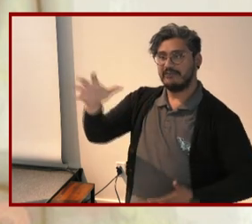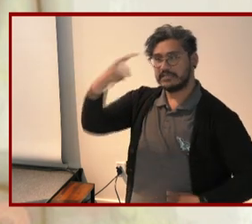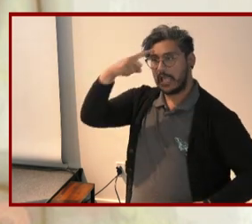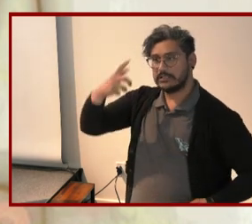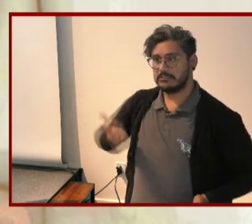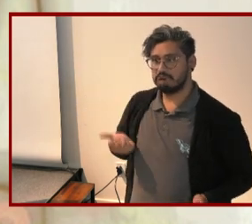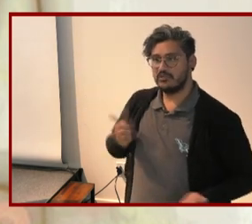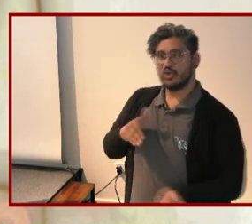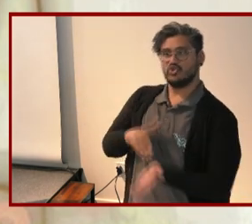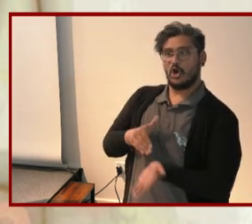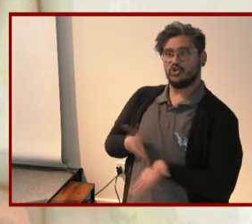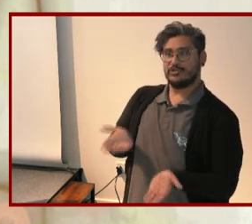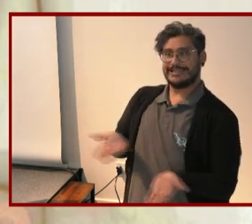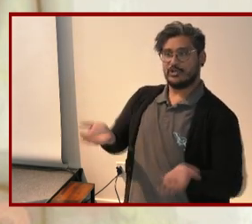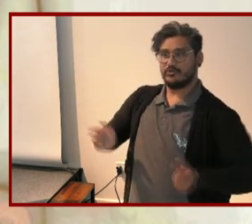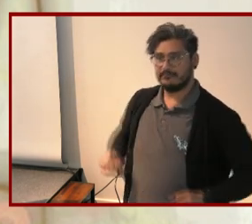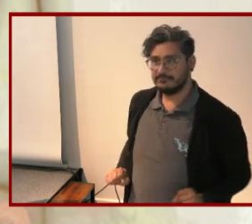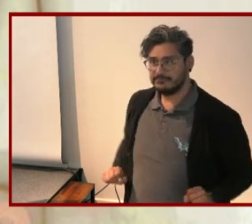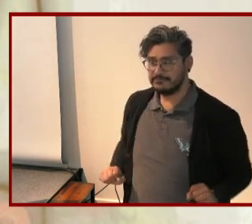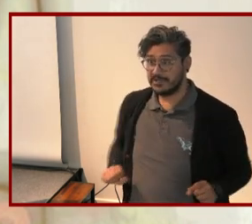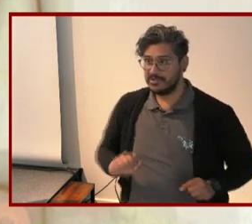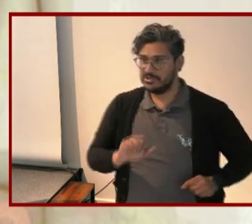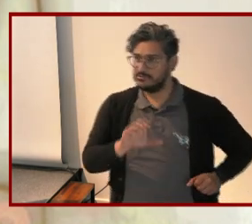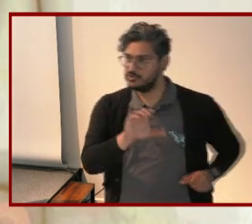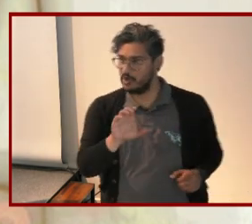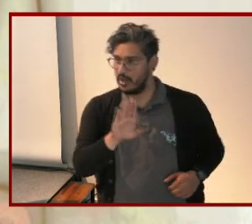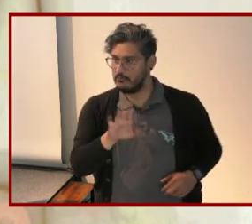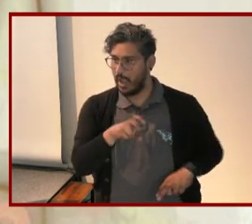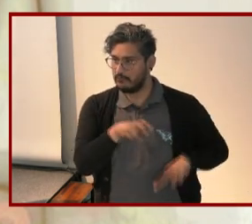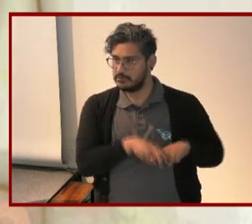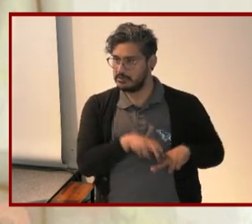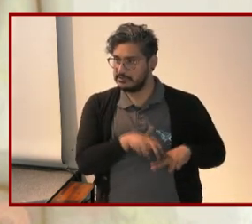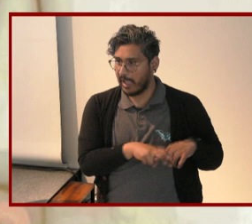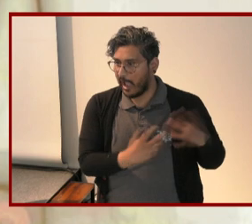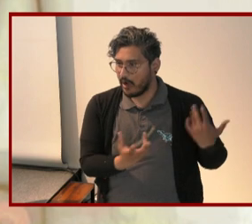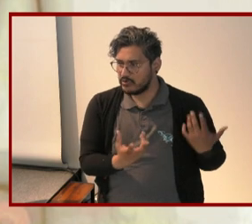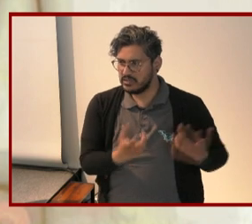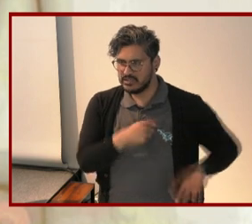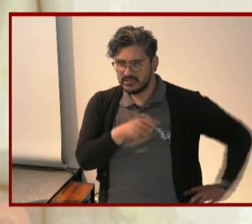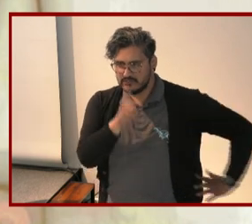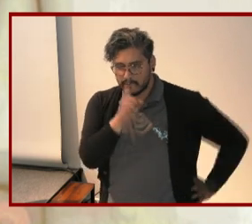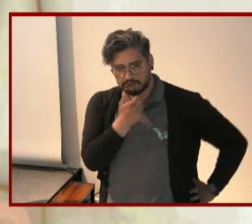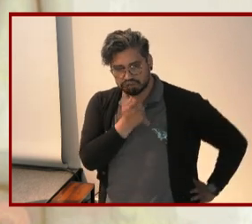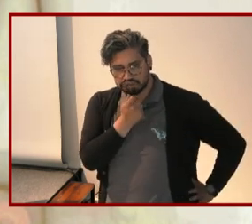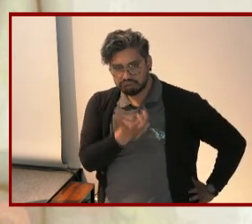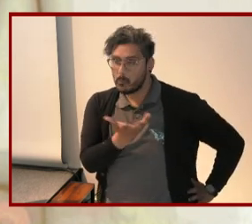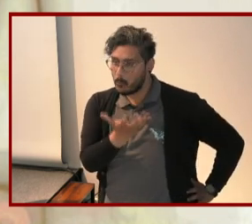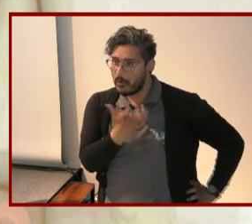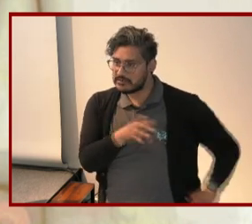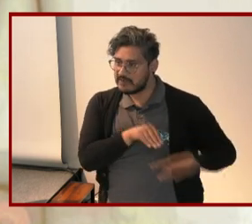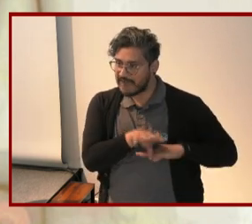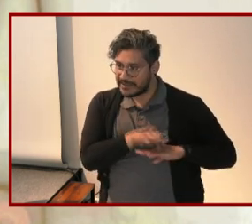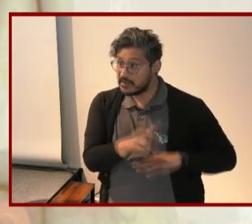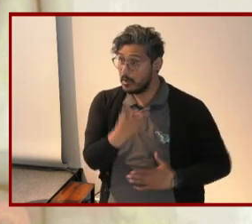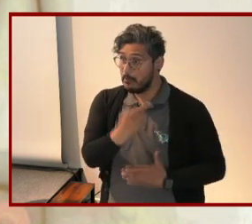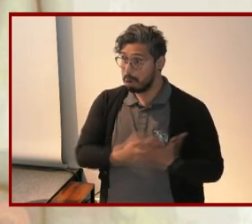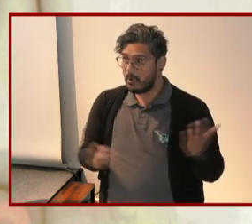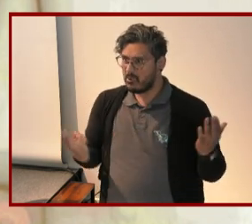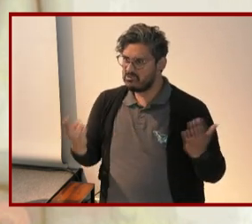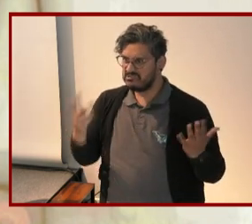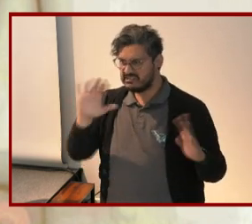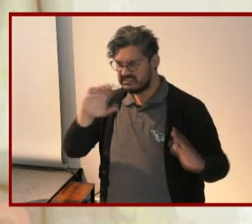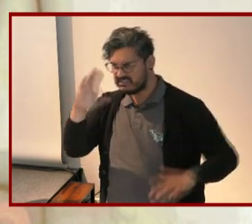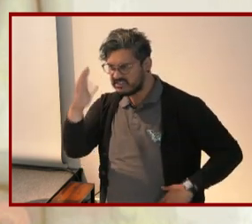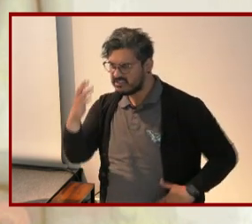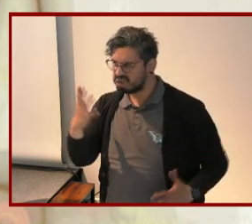doctor is in Charlie Brown sits on a stool nearby ostensibly seeking Lucy advice both children look dismayed